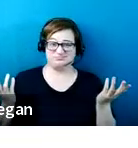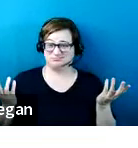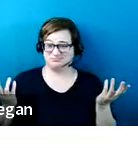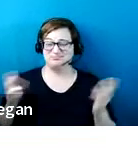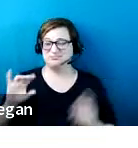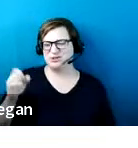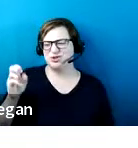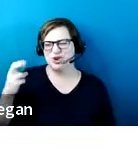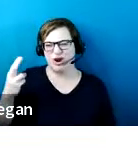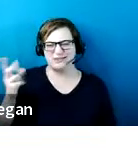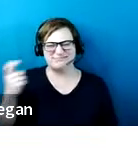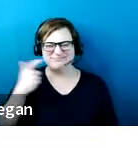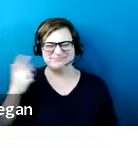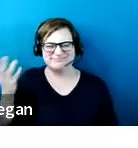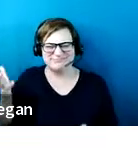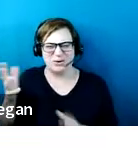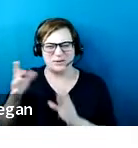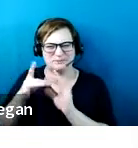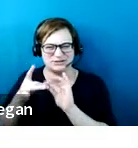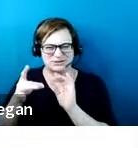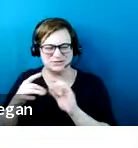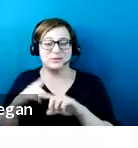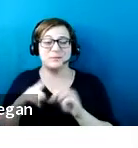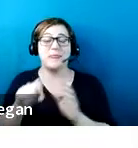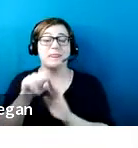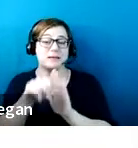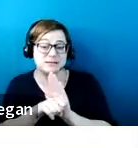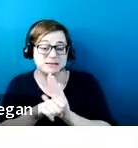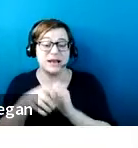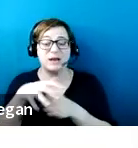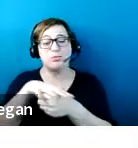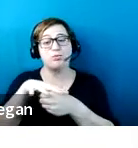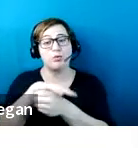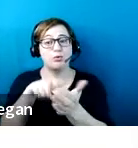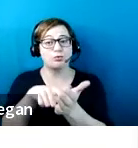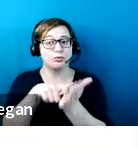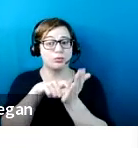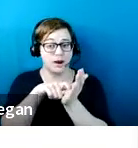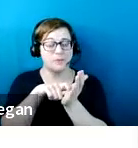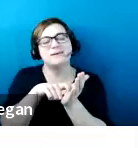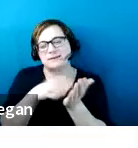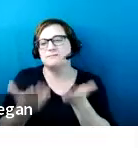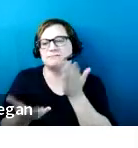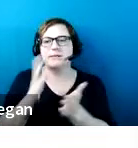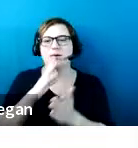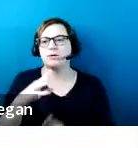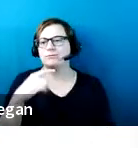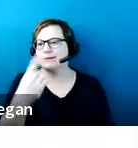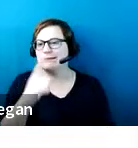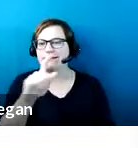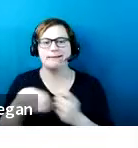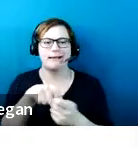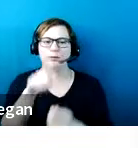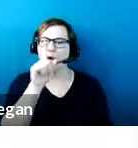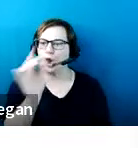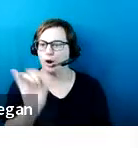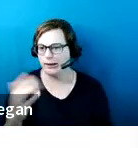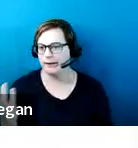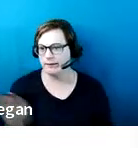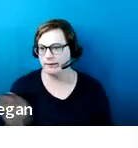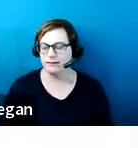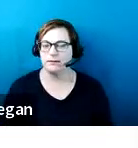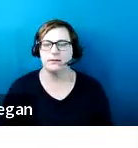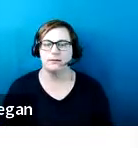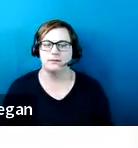Um, now state or local codes and regulations may specify such markings and then also